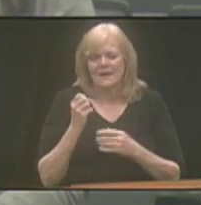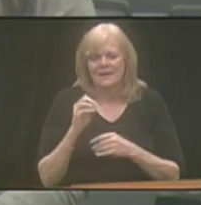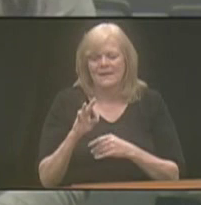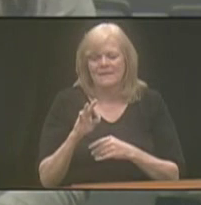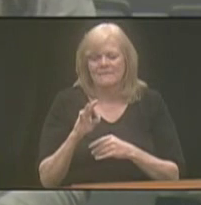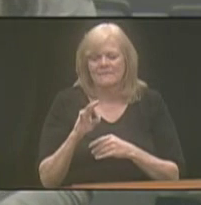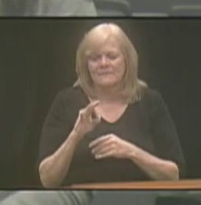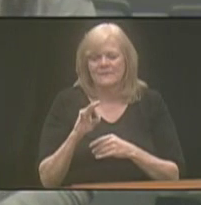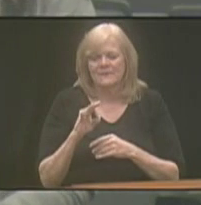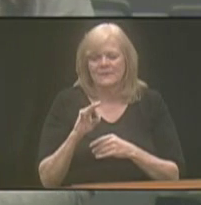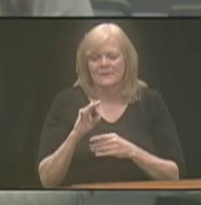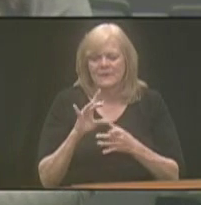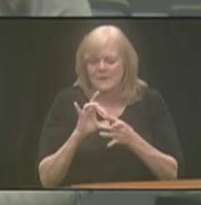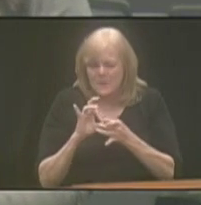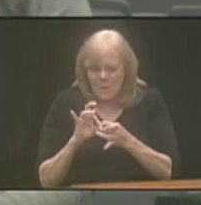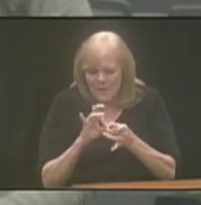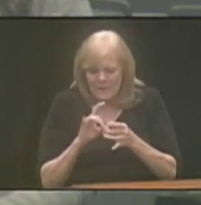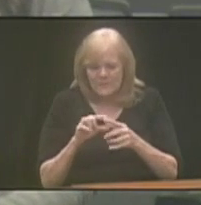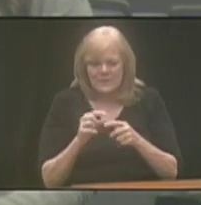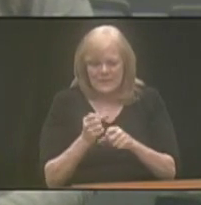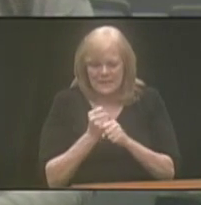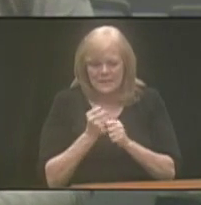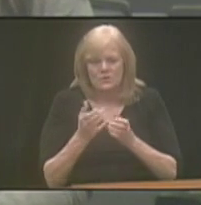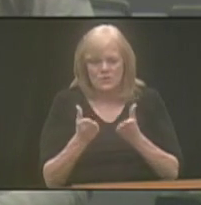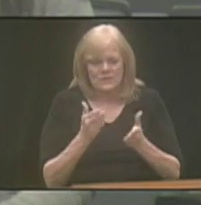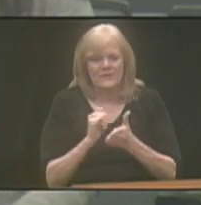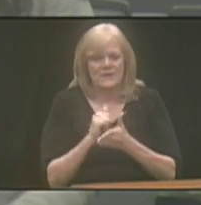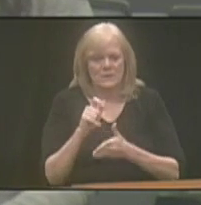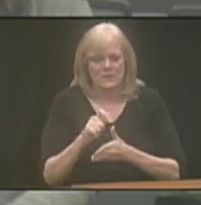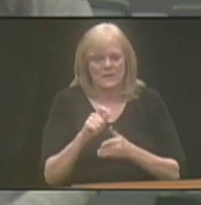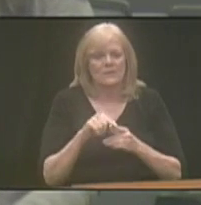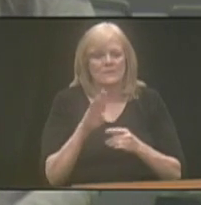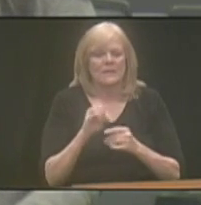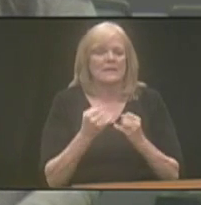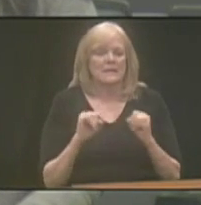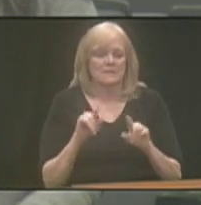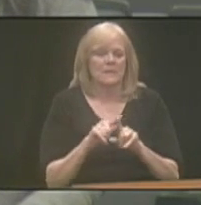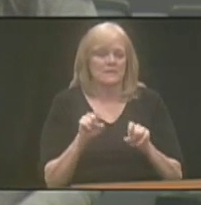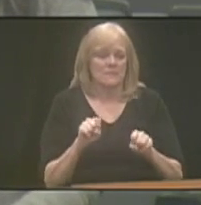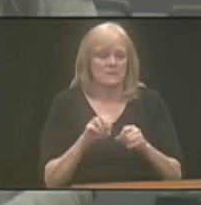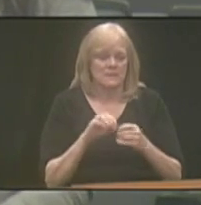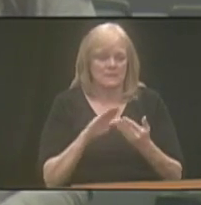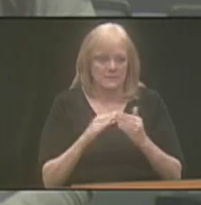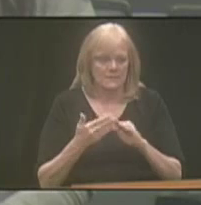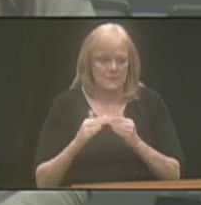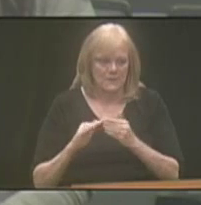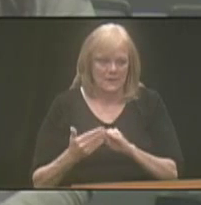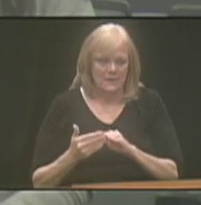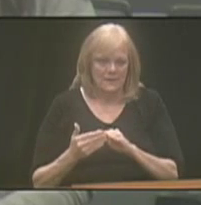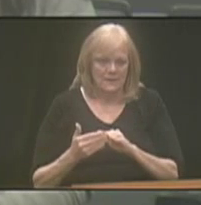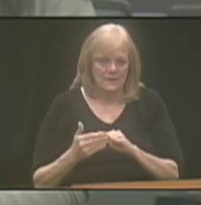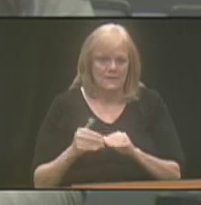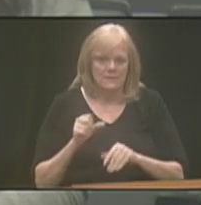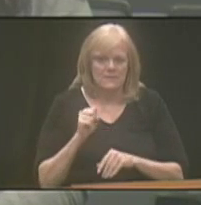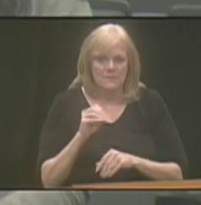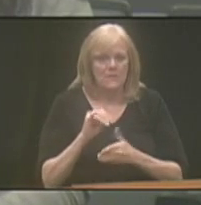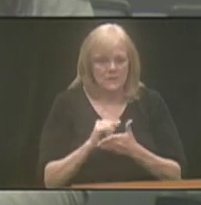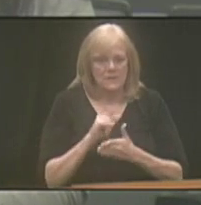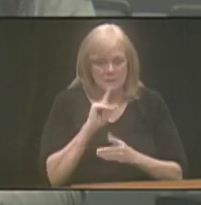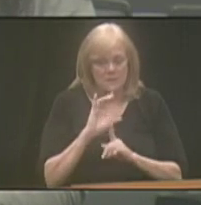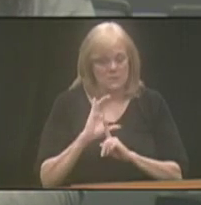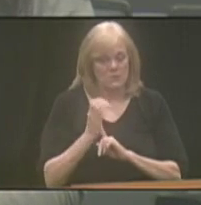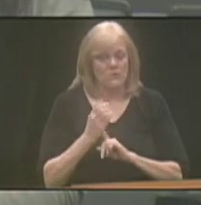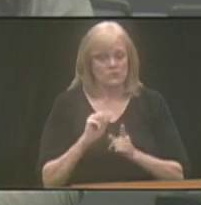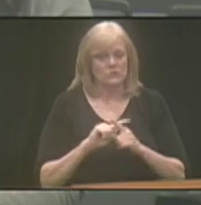coordination just to get the services you need to be as independent as possible in the community. So this is a